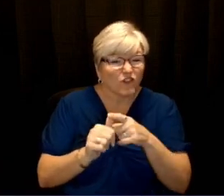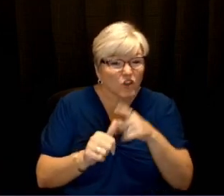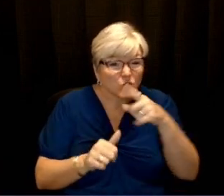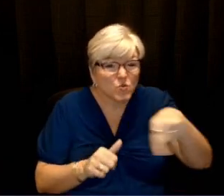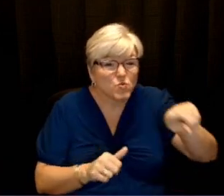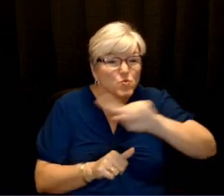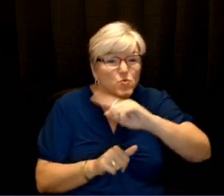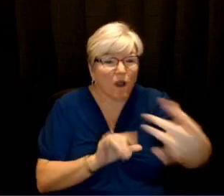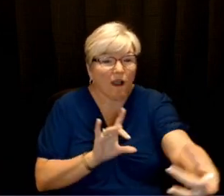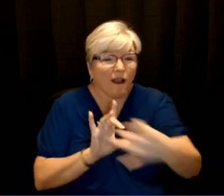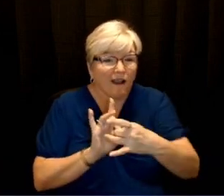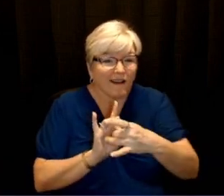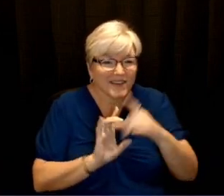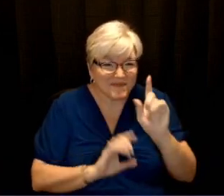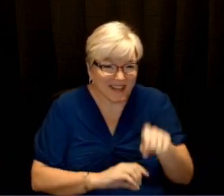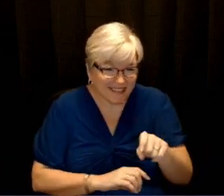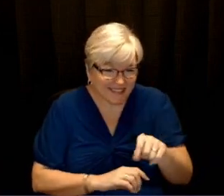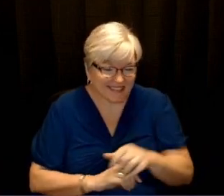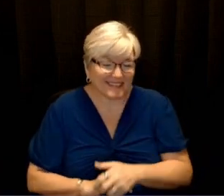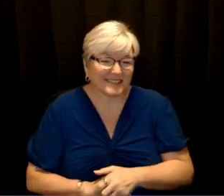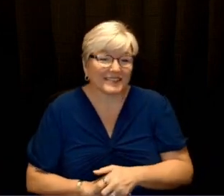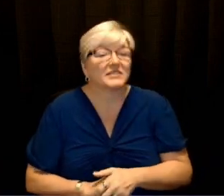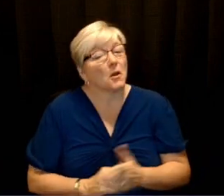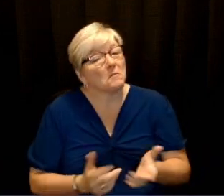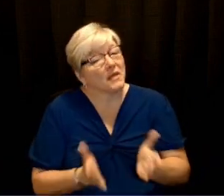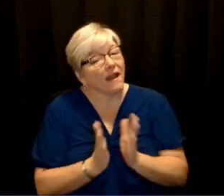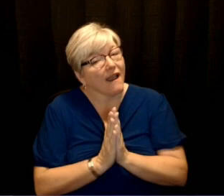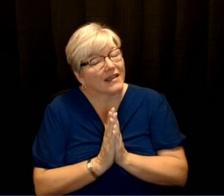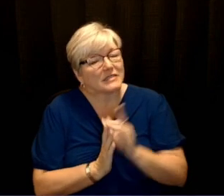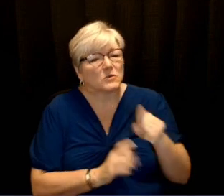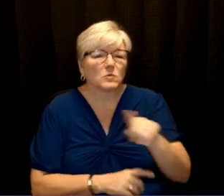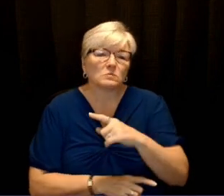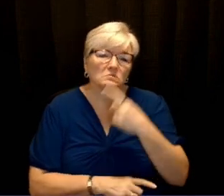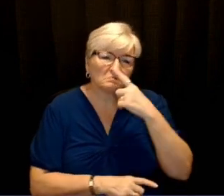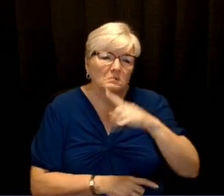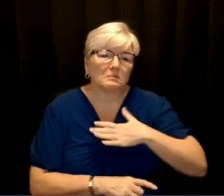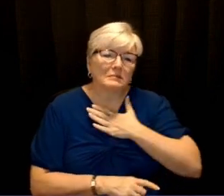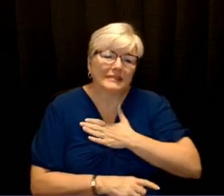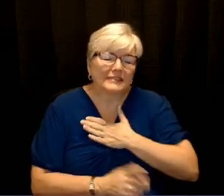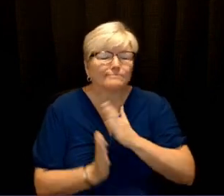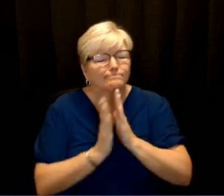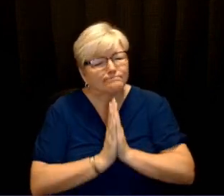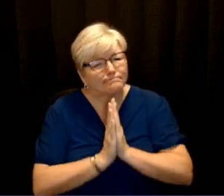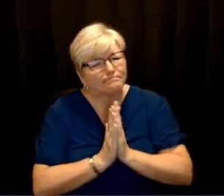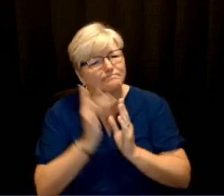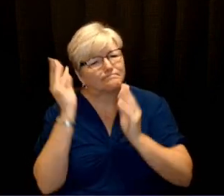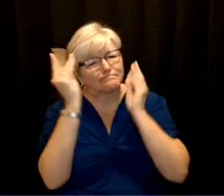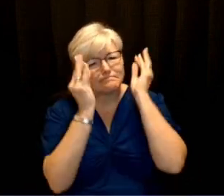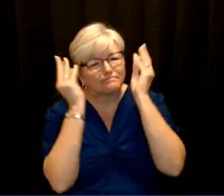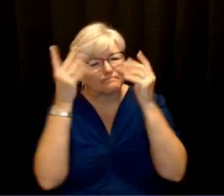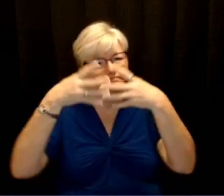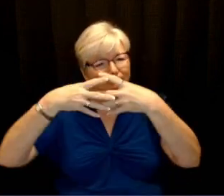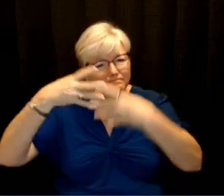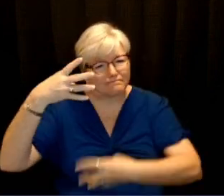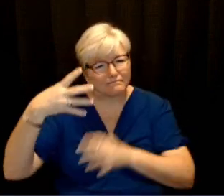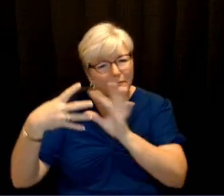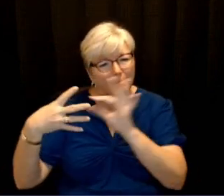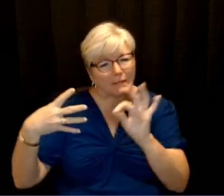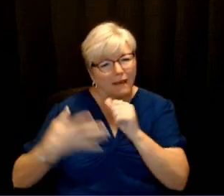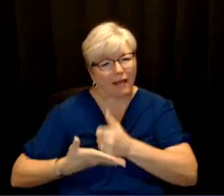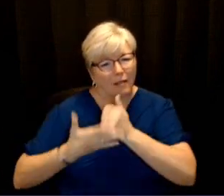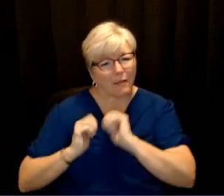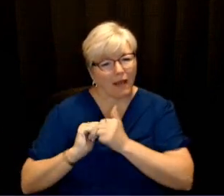we've got to get you plugged in. And so I'm going to ask, would you please prayerfully consider these